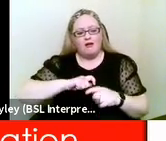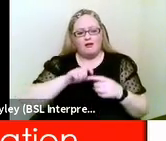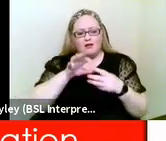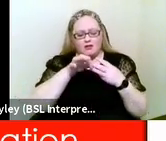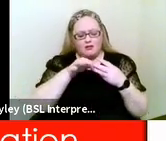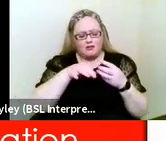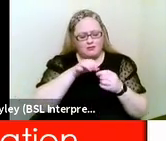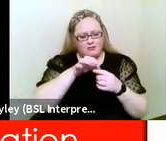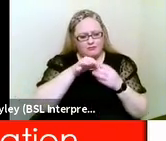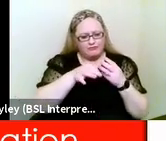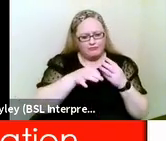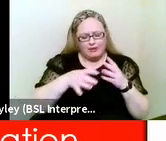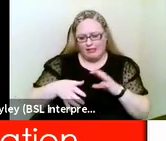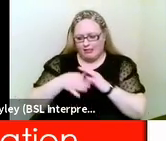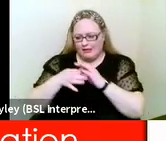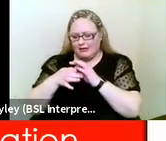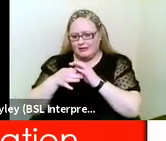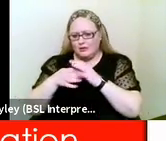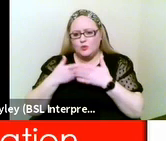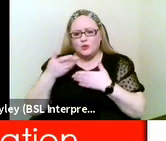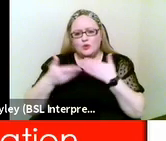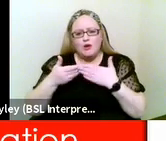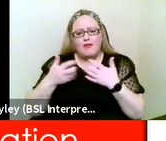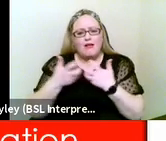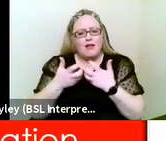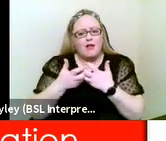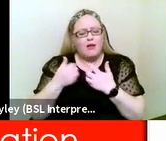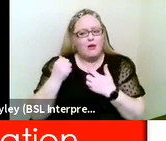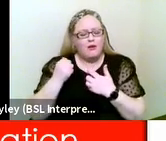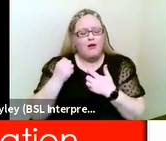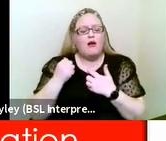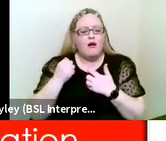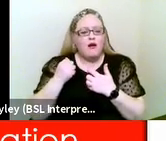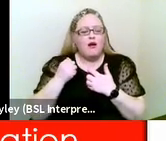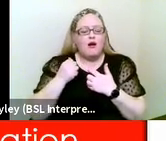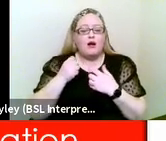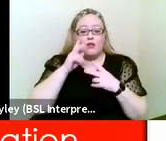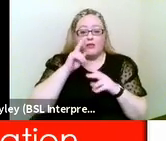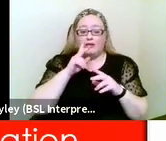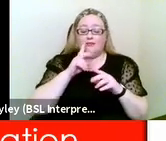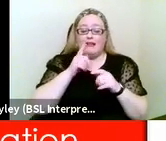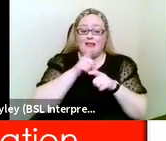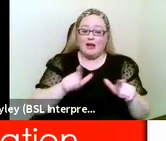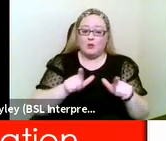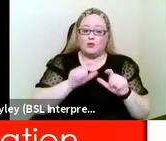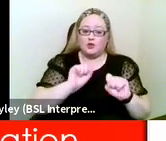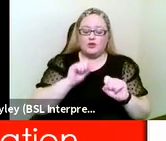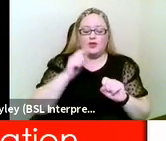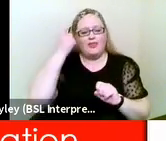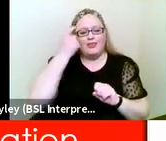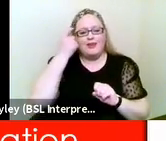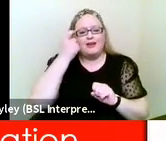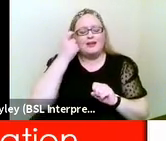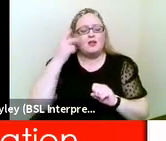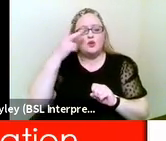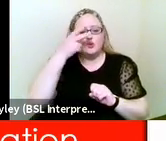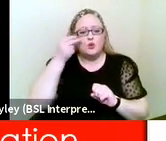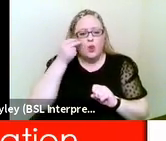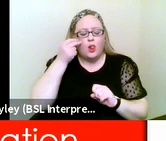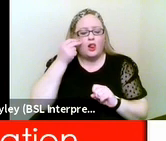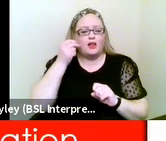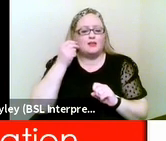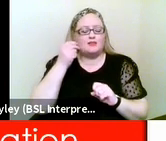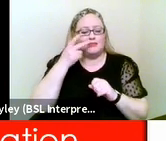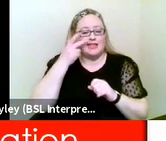hearing impairment um and i'm using the language there that's in this document think dual sensory i'm aware that uh